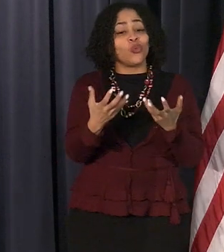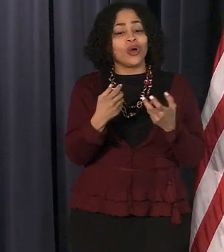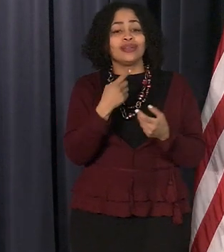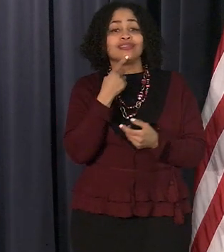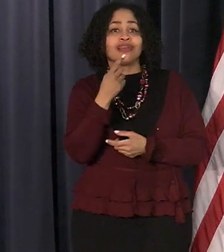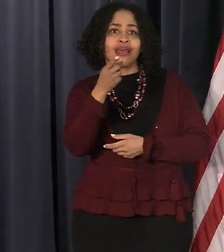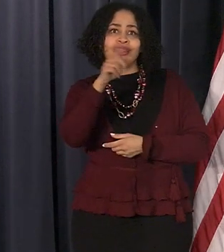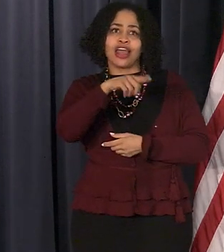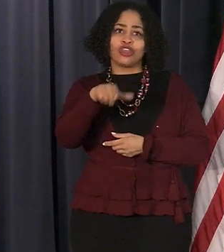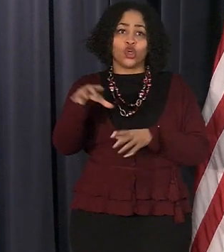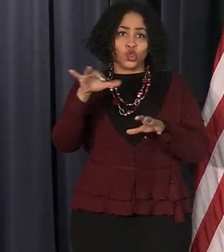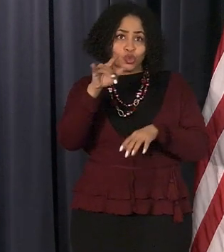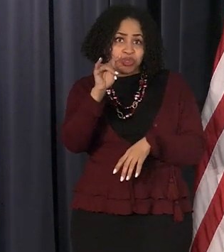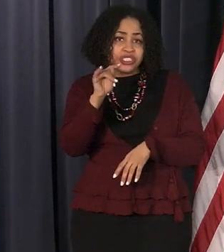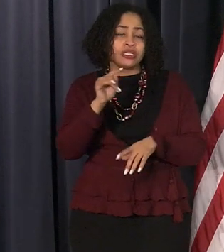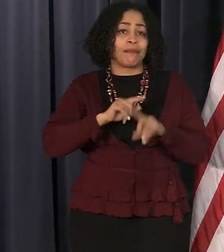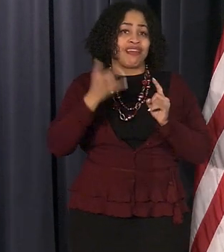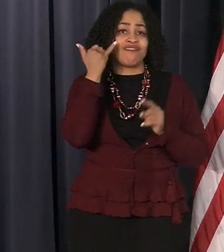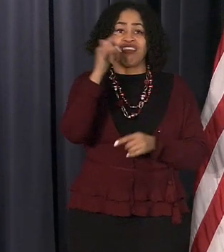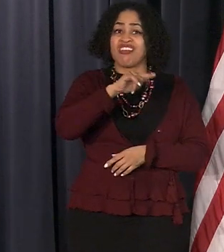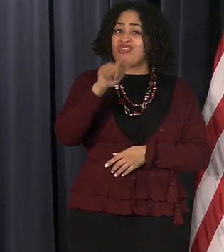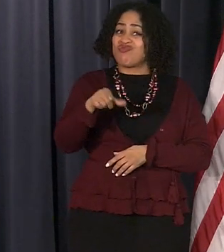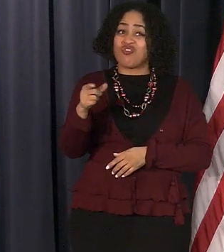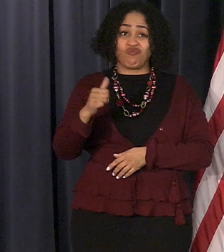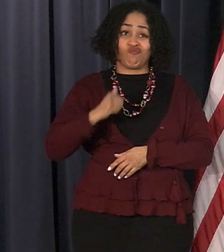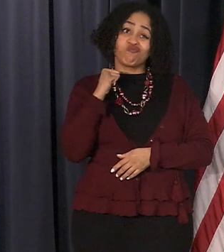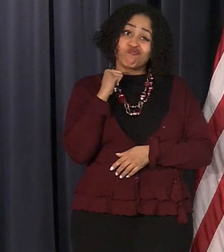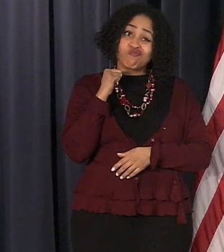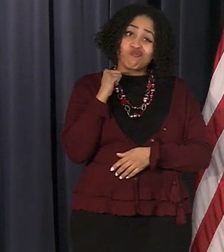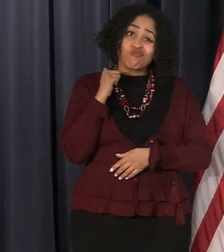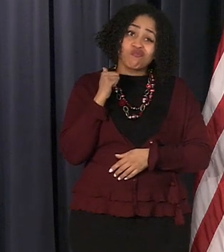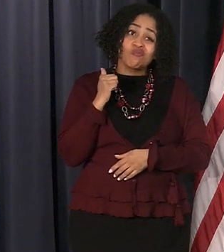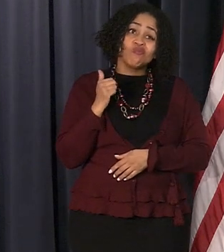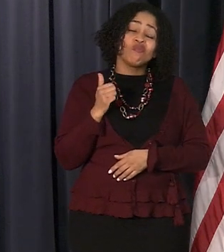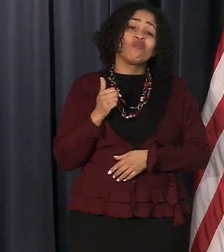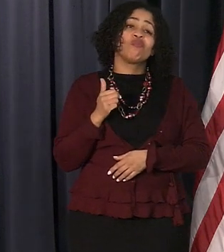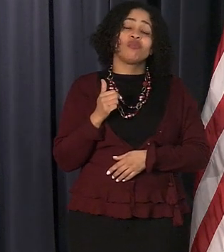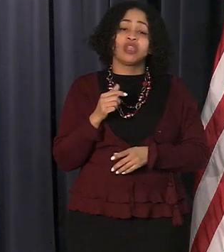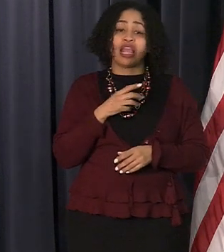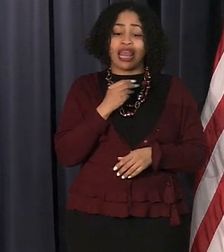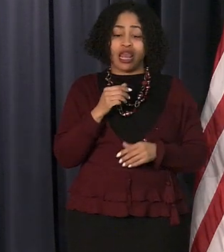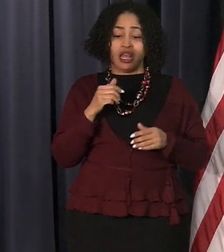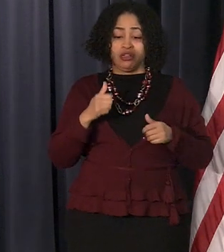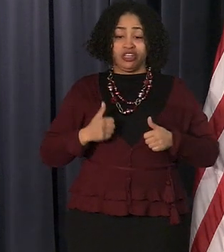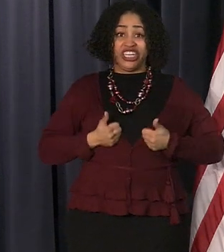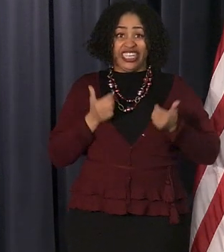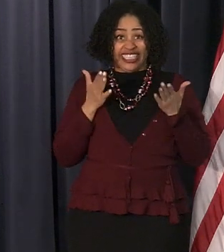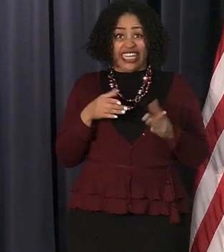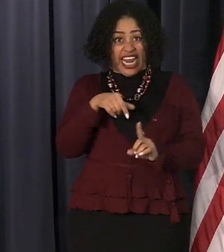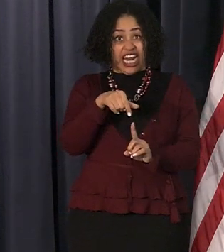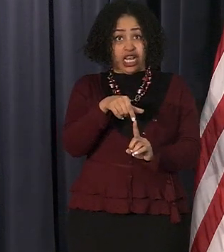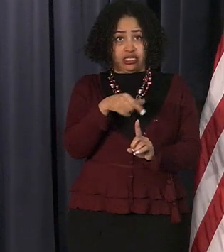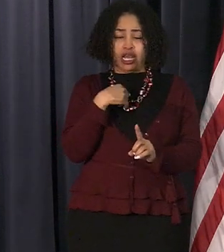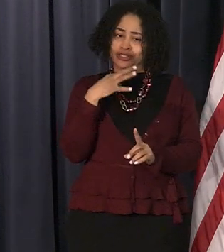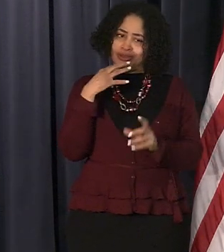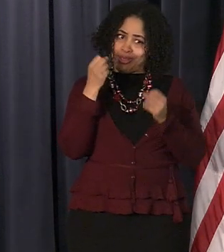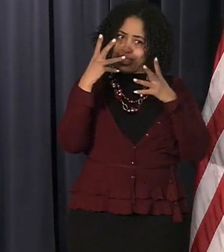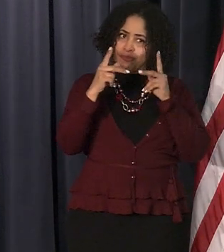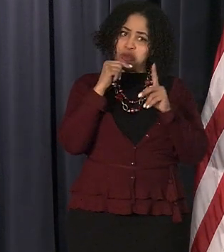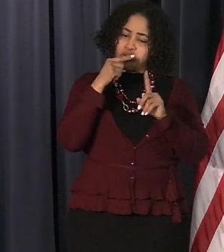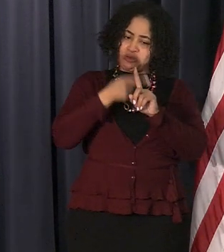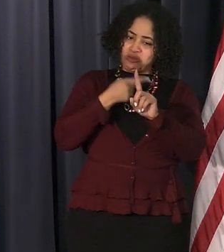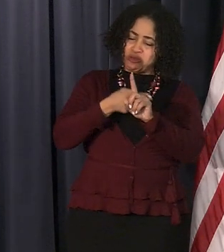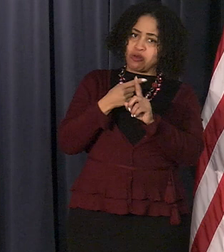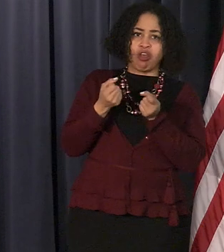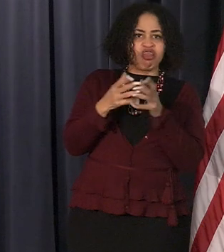landlords to do it uh but if the landlords refuse and the tenants as i talked to a lot of tenants this summer who lost